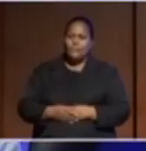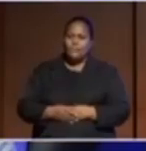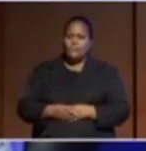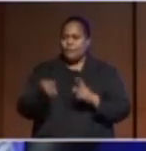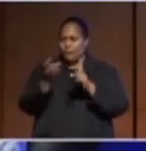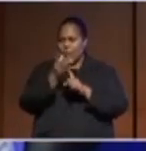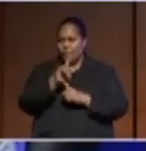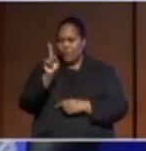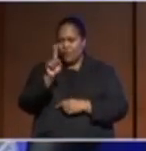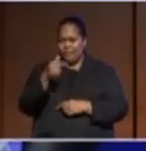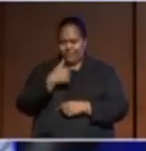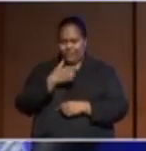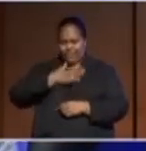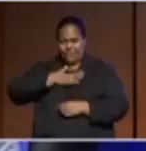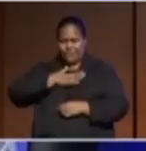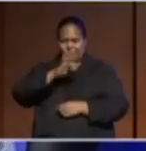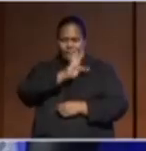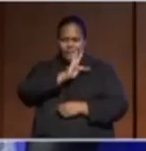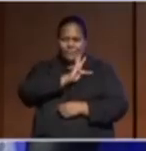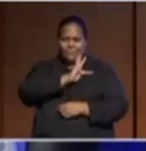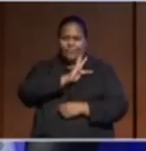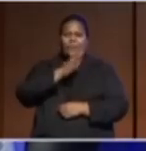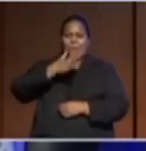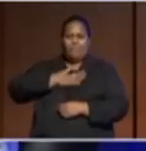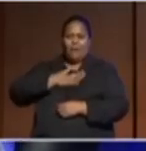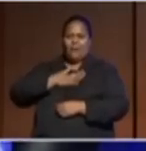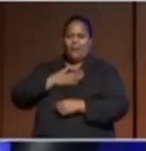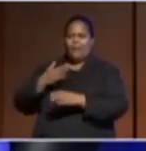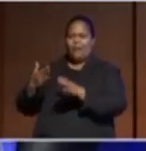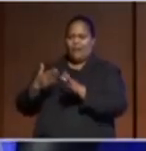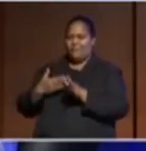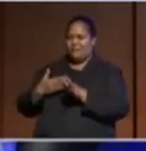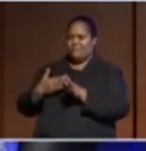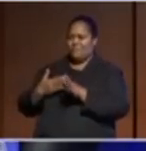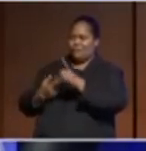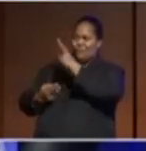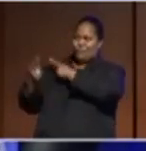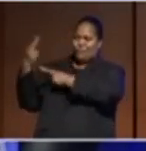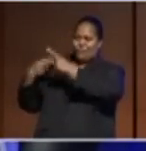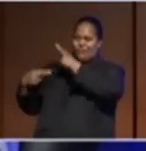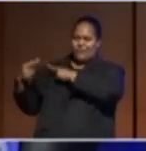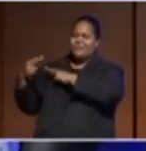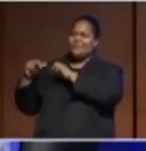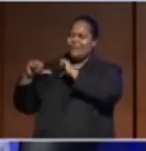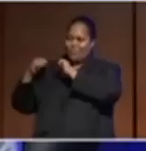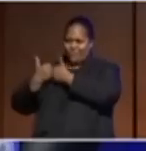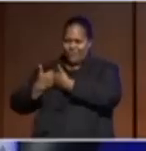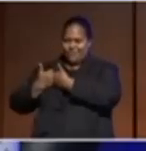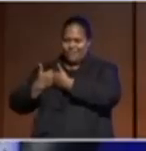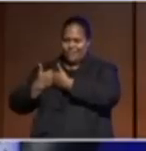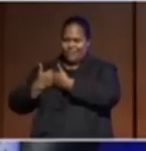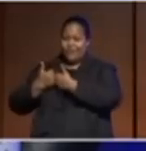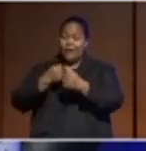I had faith in what my ancestors had come to an agreement on. Our